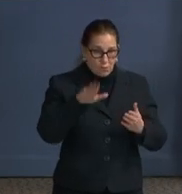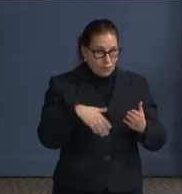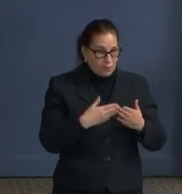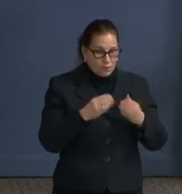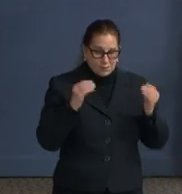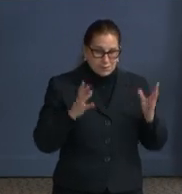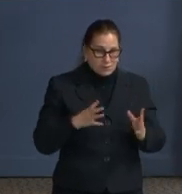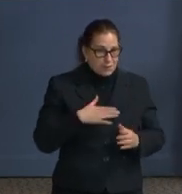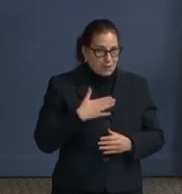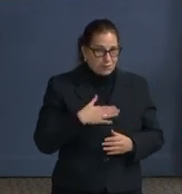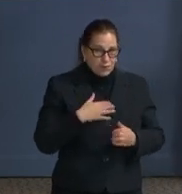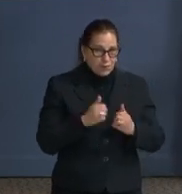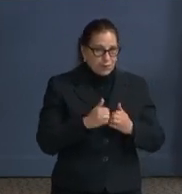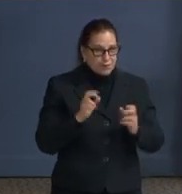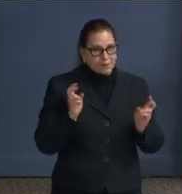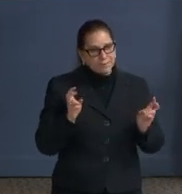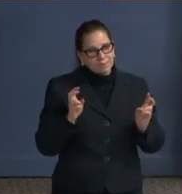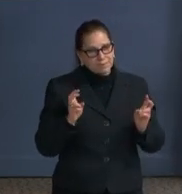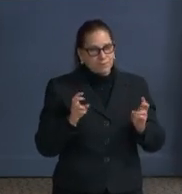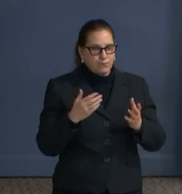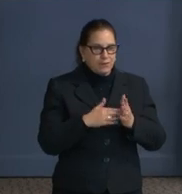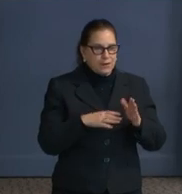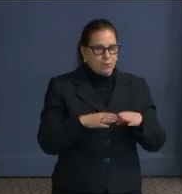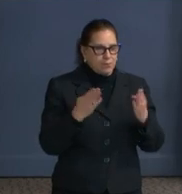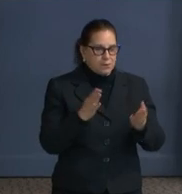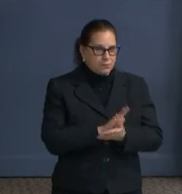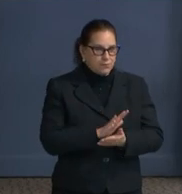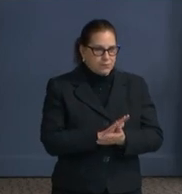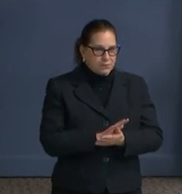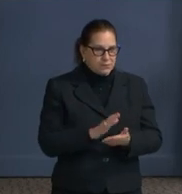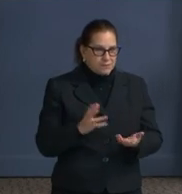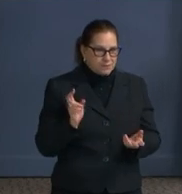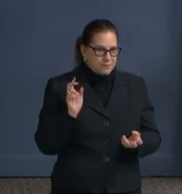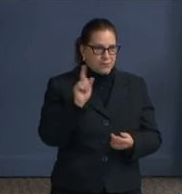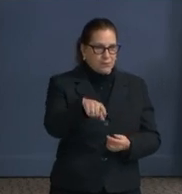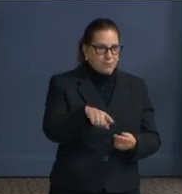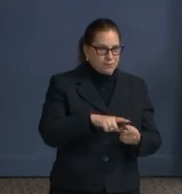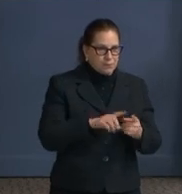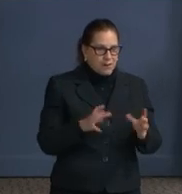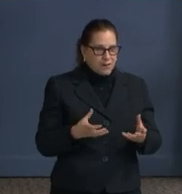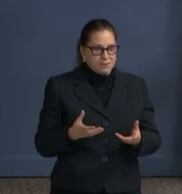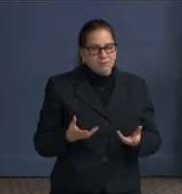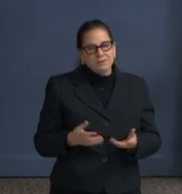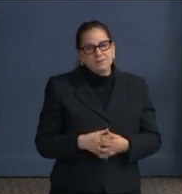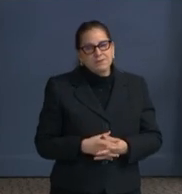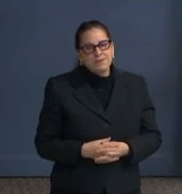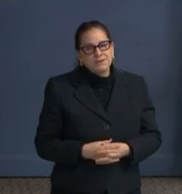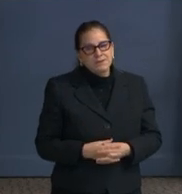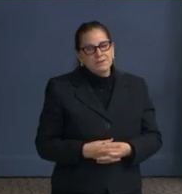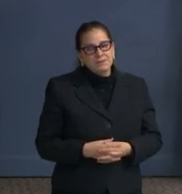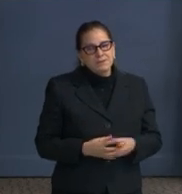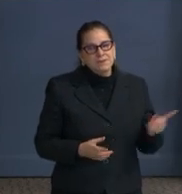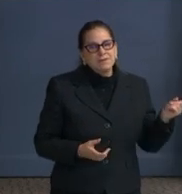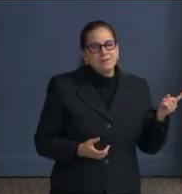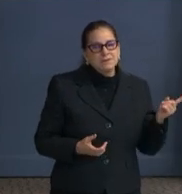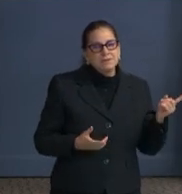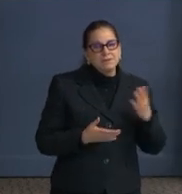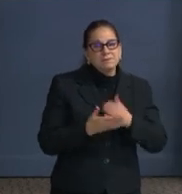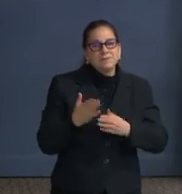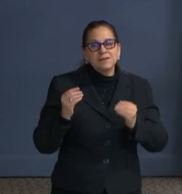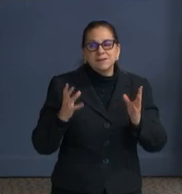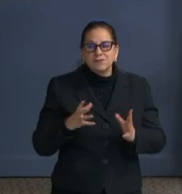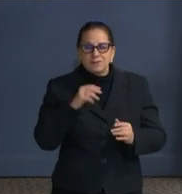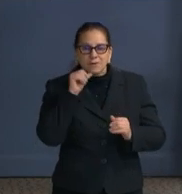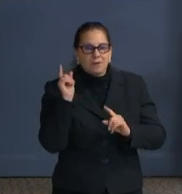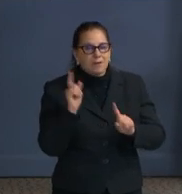the way buildings are reopening. What recourse do you have if some teachers do not show up on